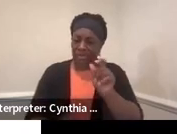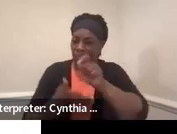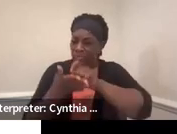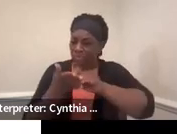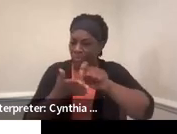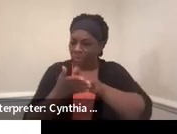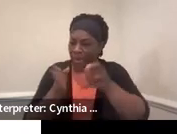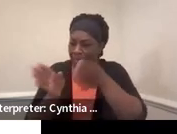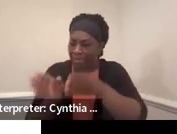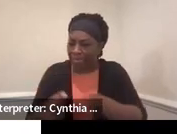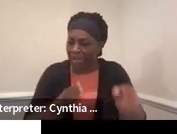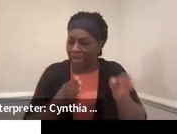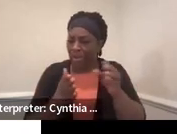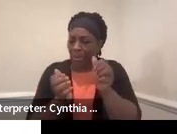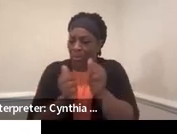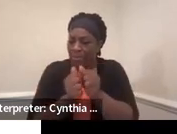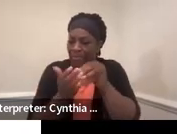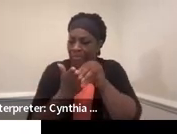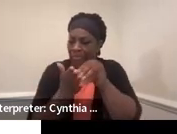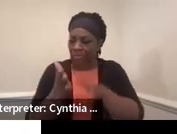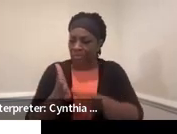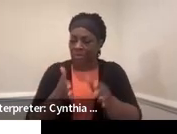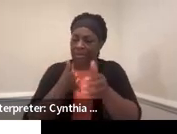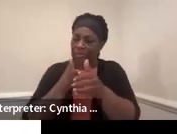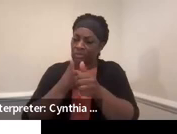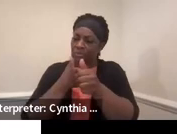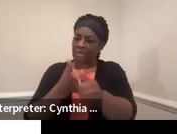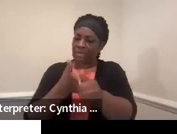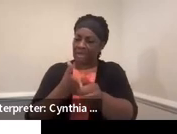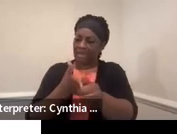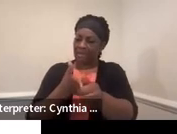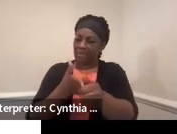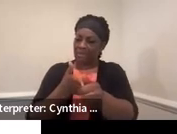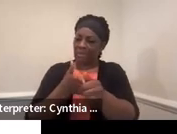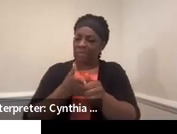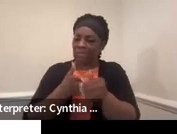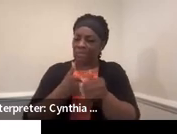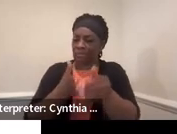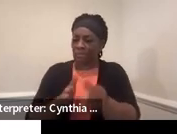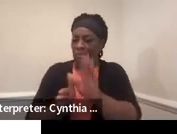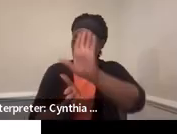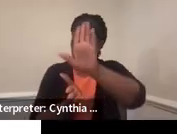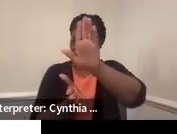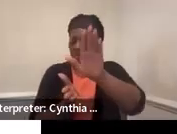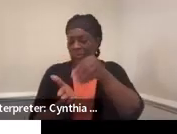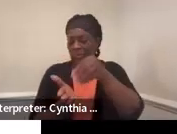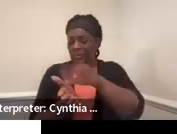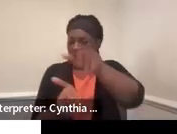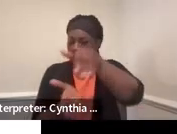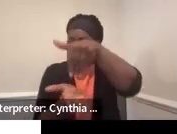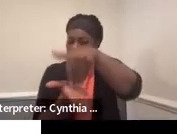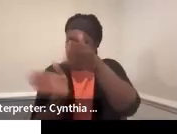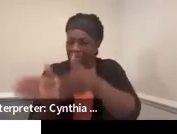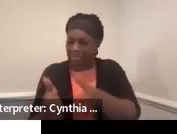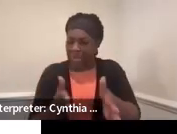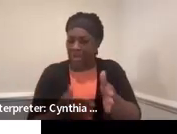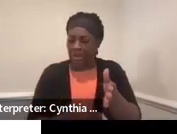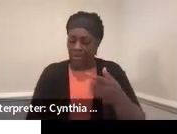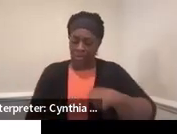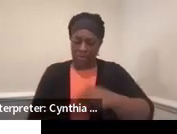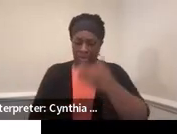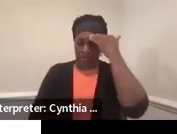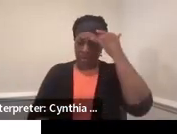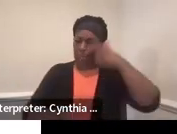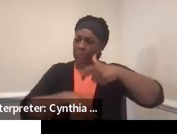plans with your student and as you guide them into student-centered planning. Because we know that time